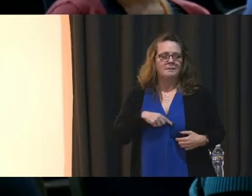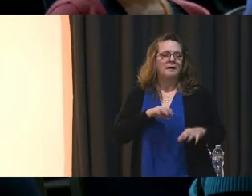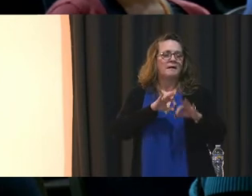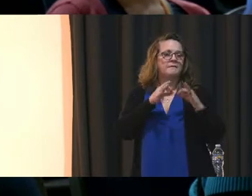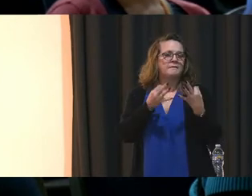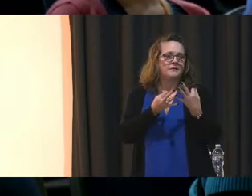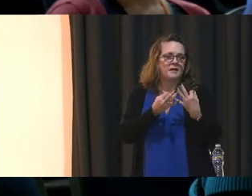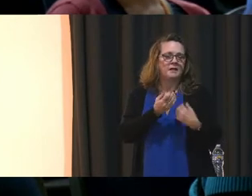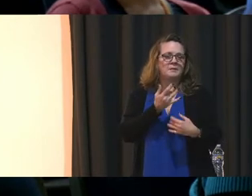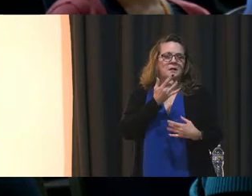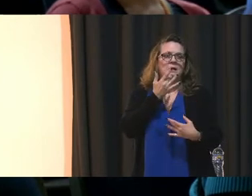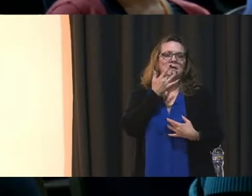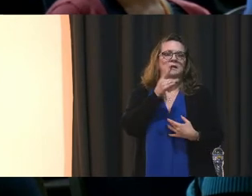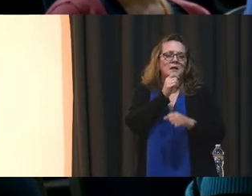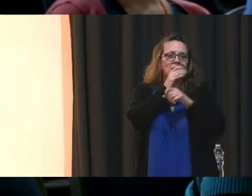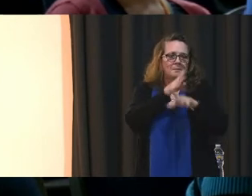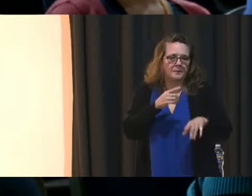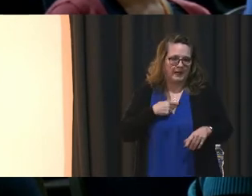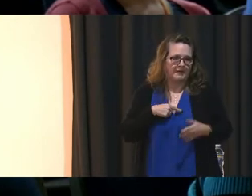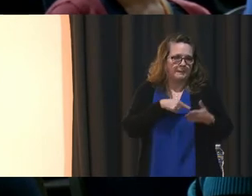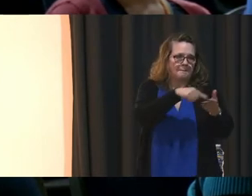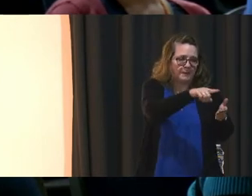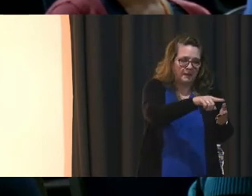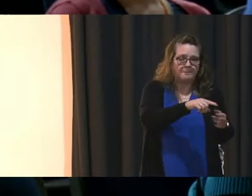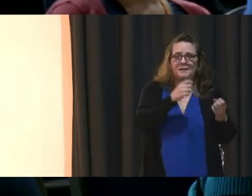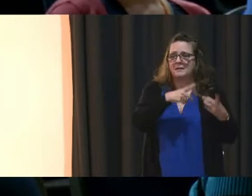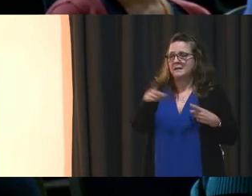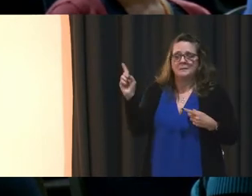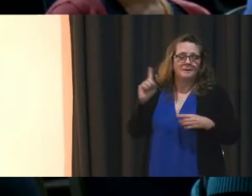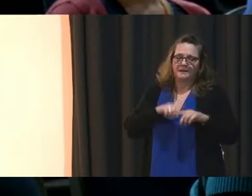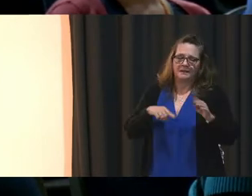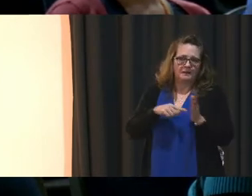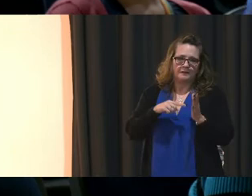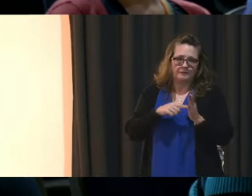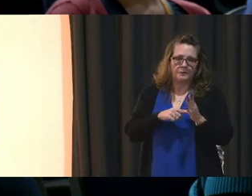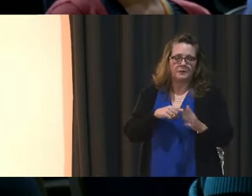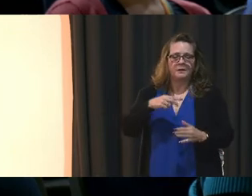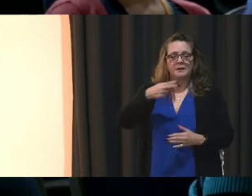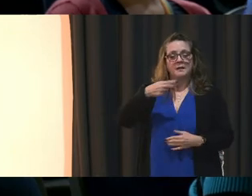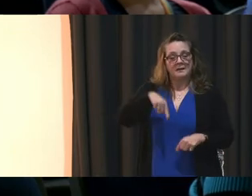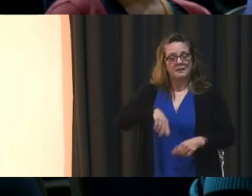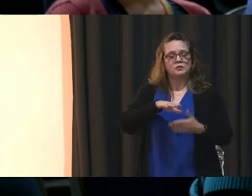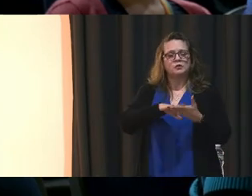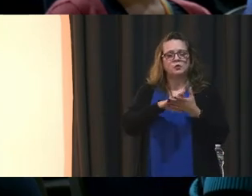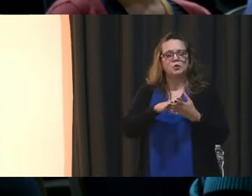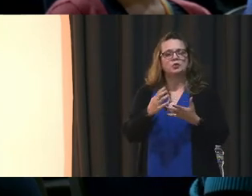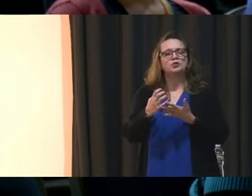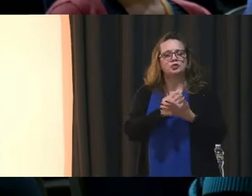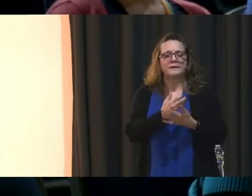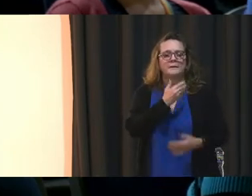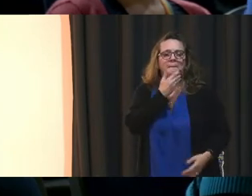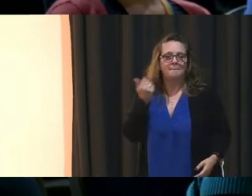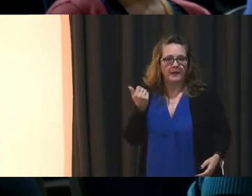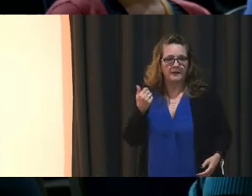able to be in a circumstance where I can pay tuition. But there's so many others. High Point deserves better. High Point has the largest ESL population